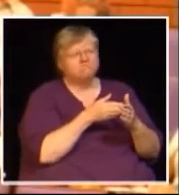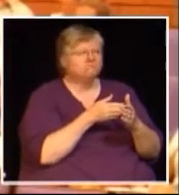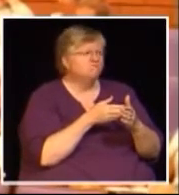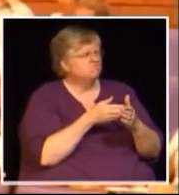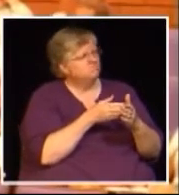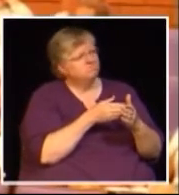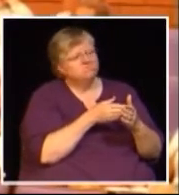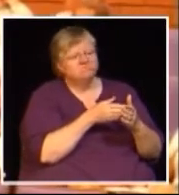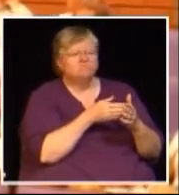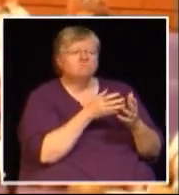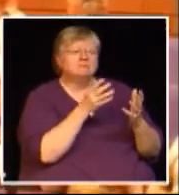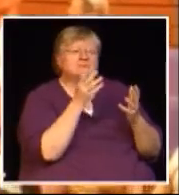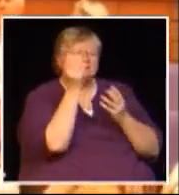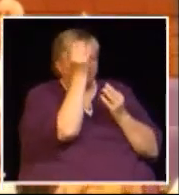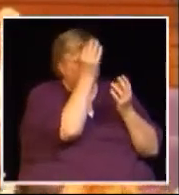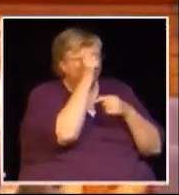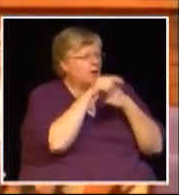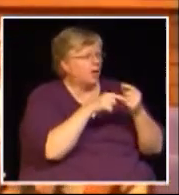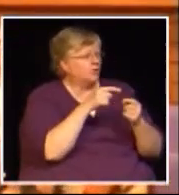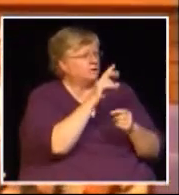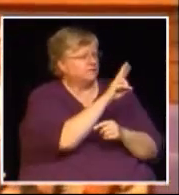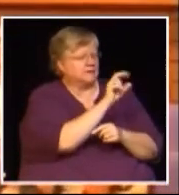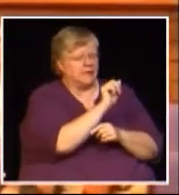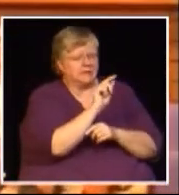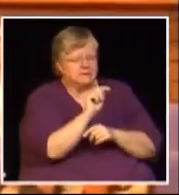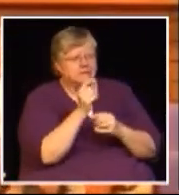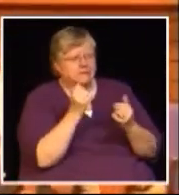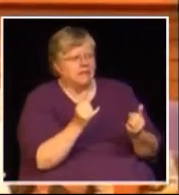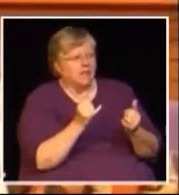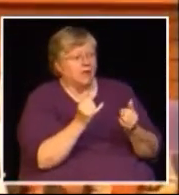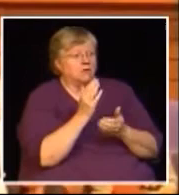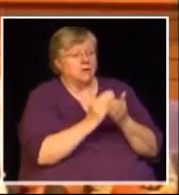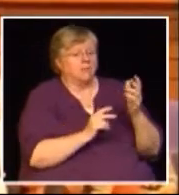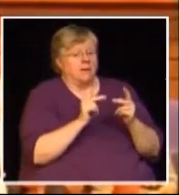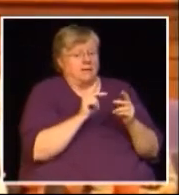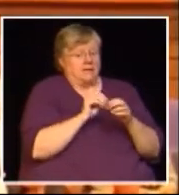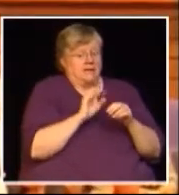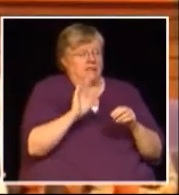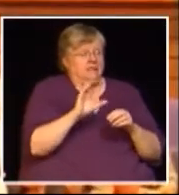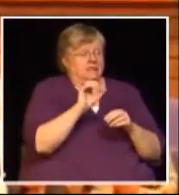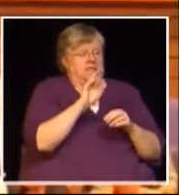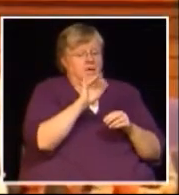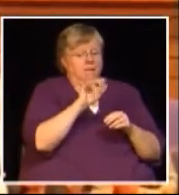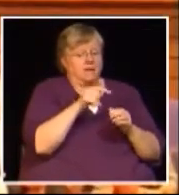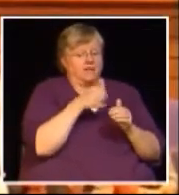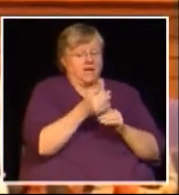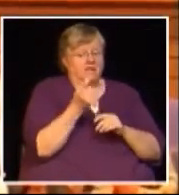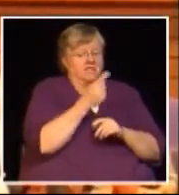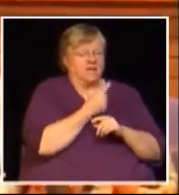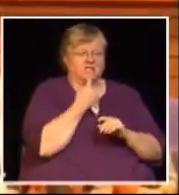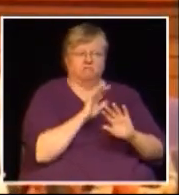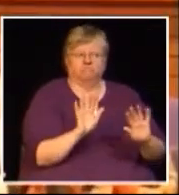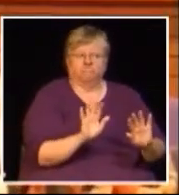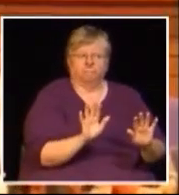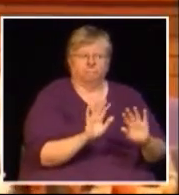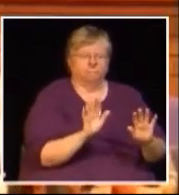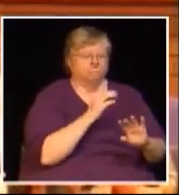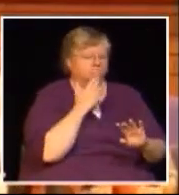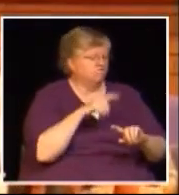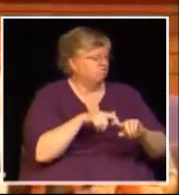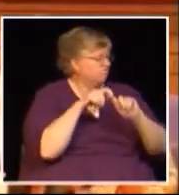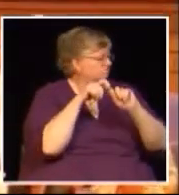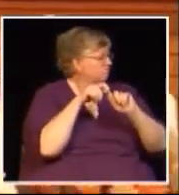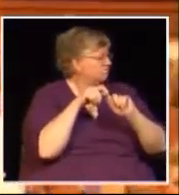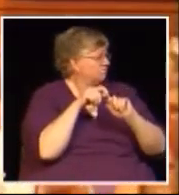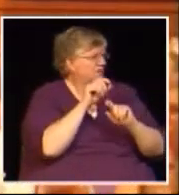a desire to start looking at a value-added tax system some people in his cabinet the next day actually told him